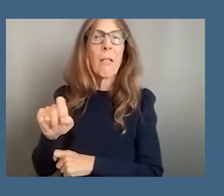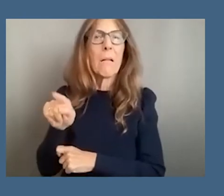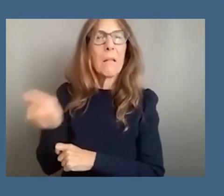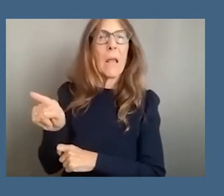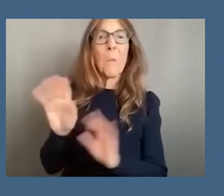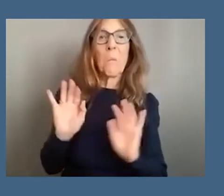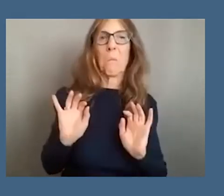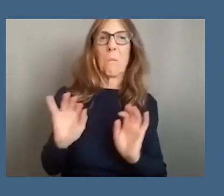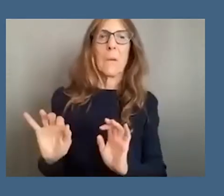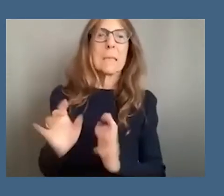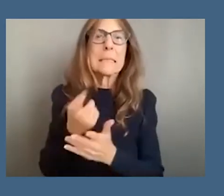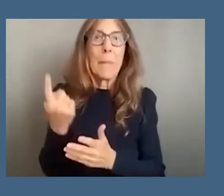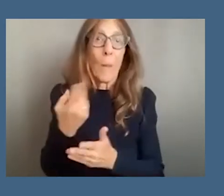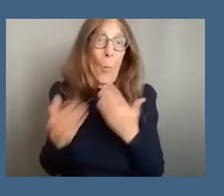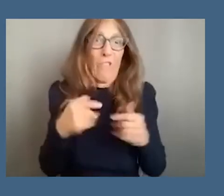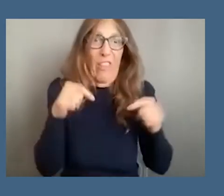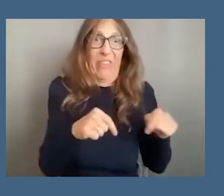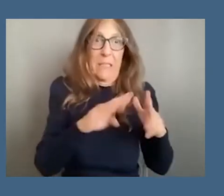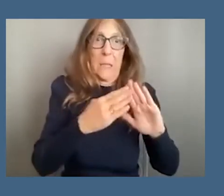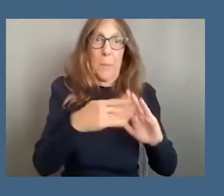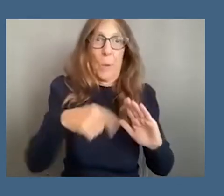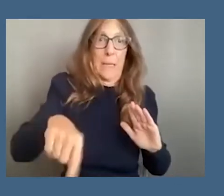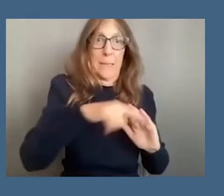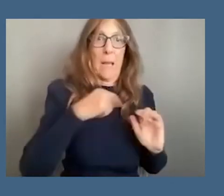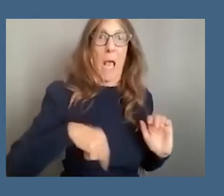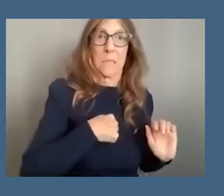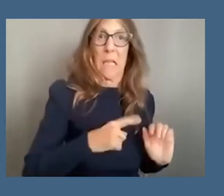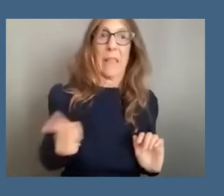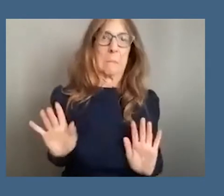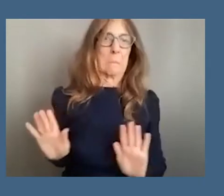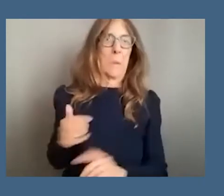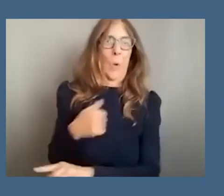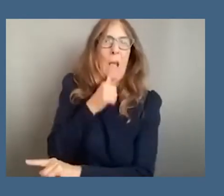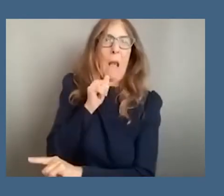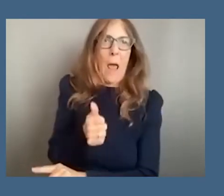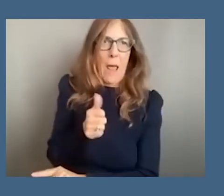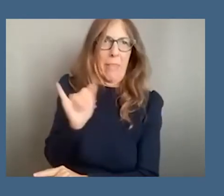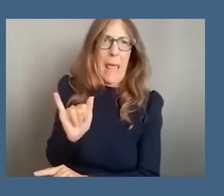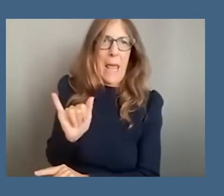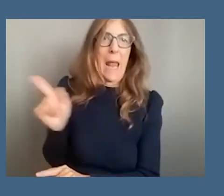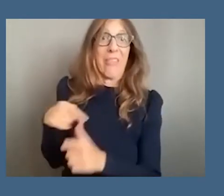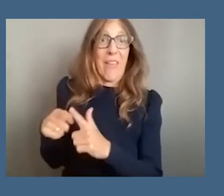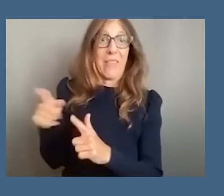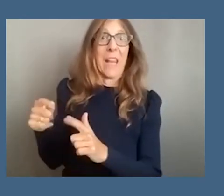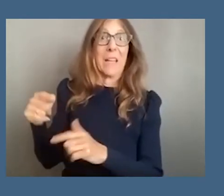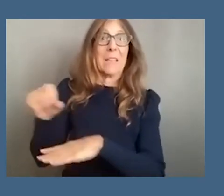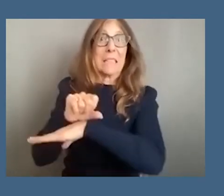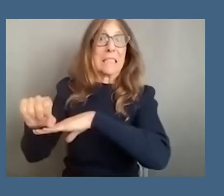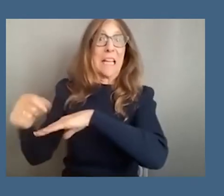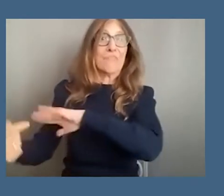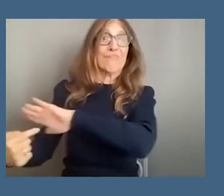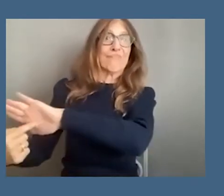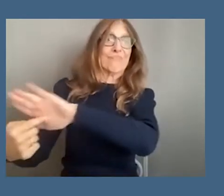of whatever this community identifies as that as what they are not and uh it is a moment uh